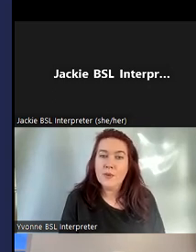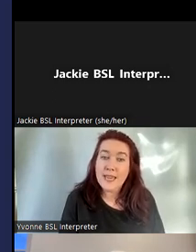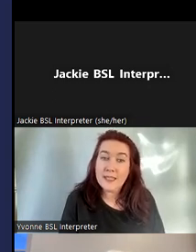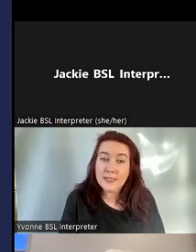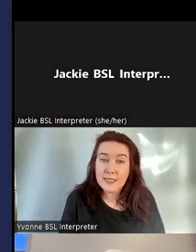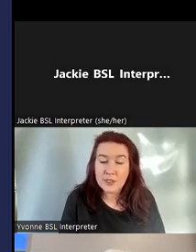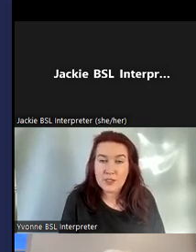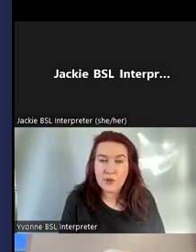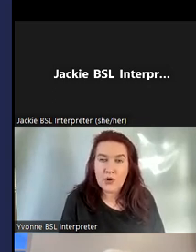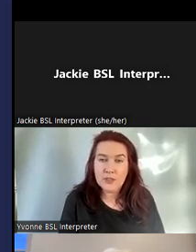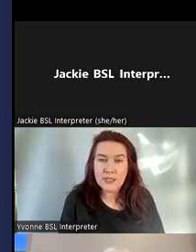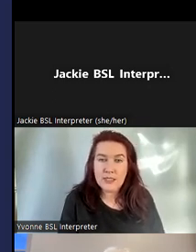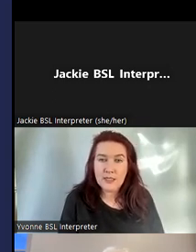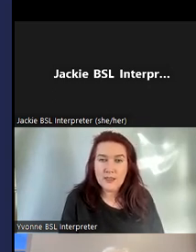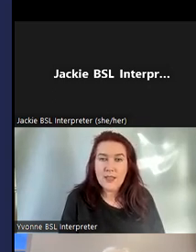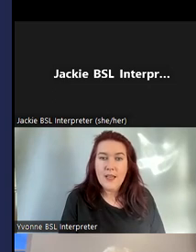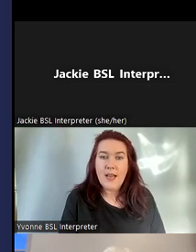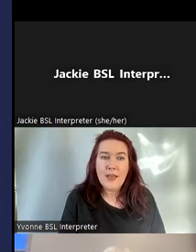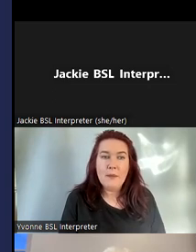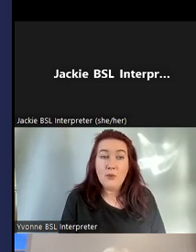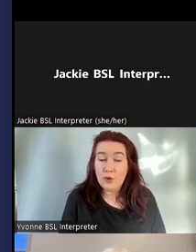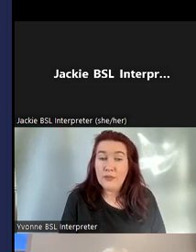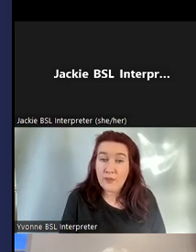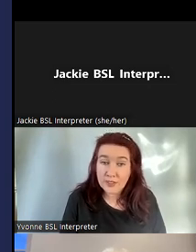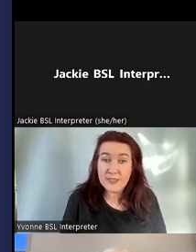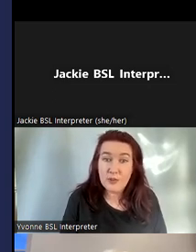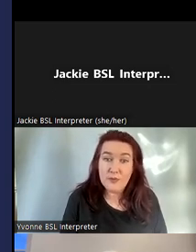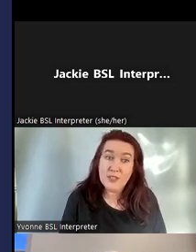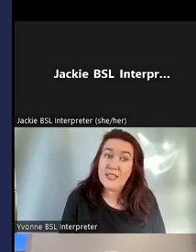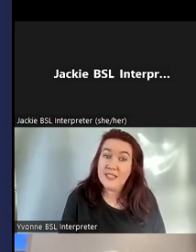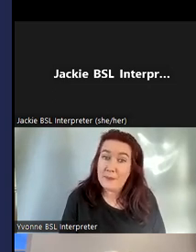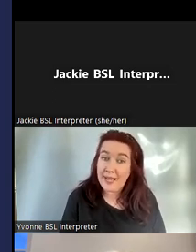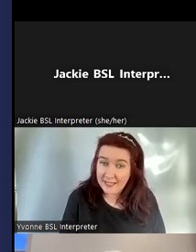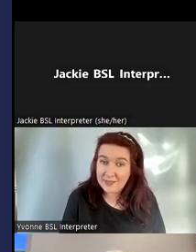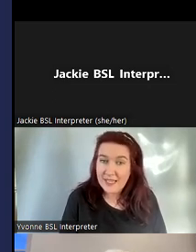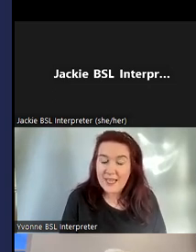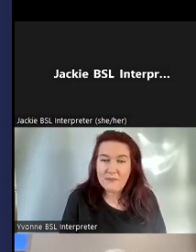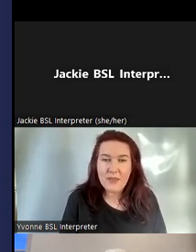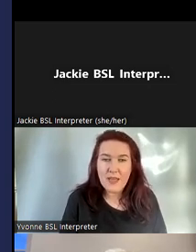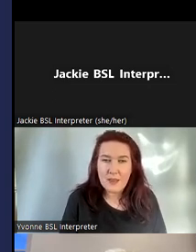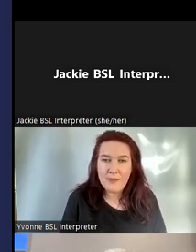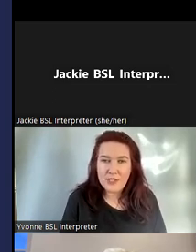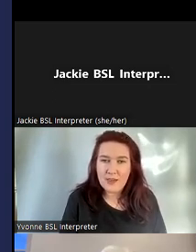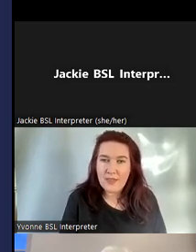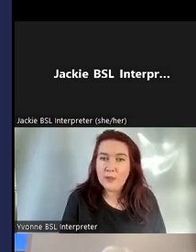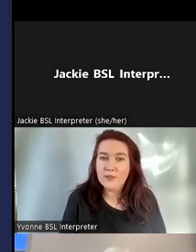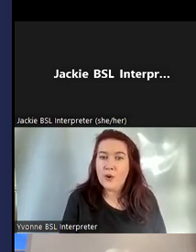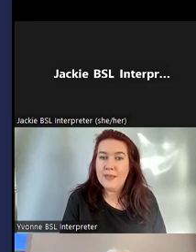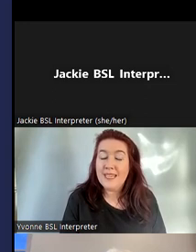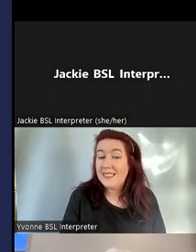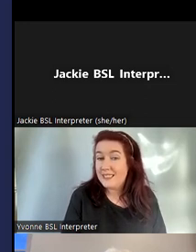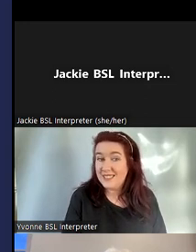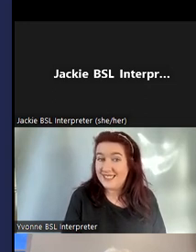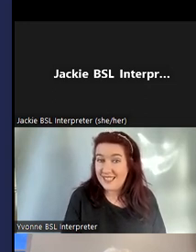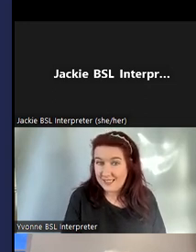So again these three images I've got on screen here and you've got the first you know first savings bank image there that was